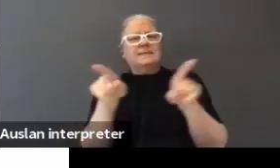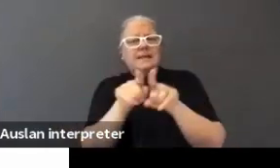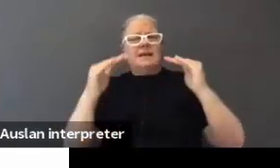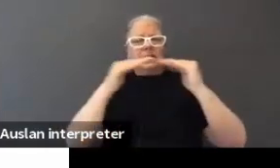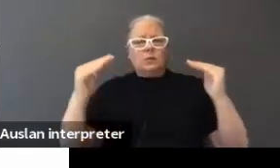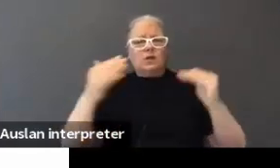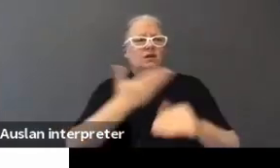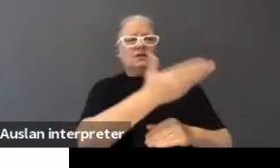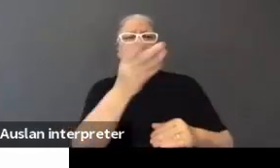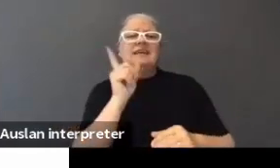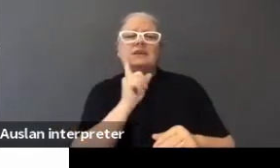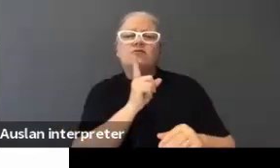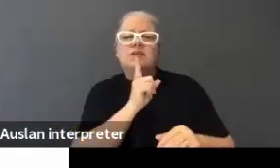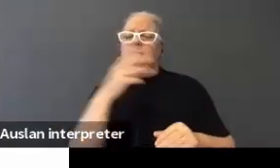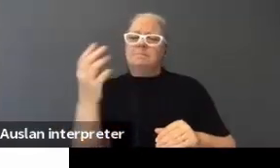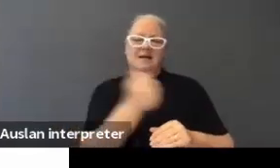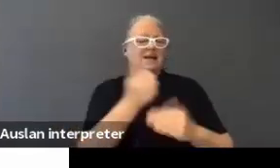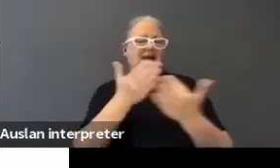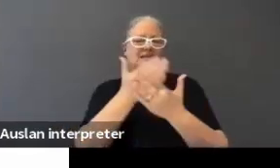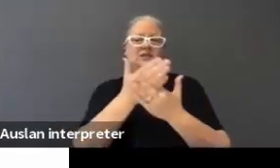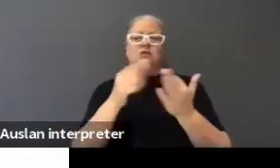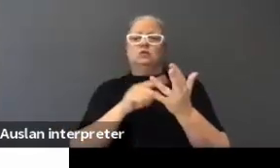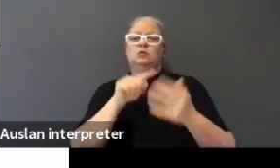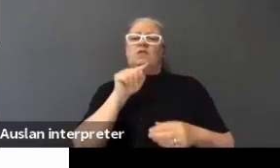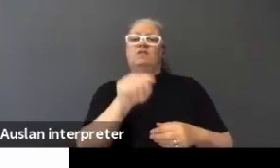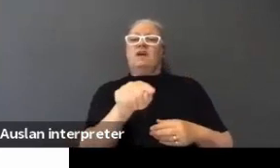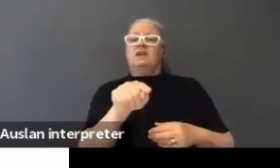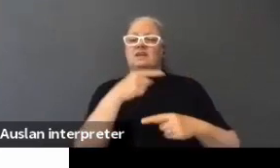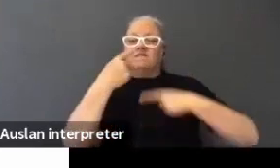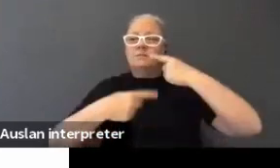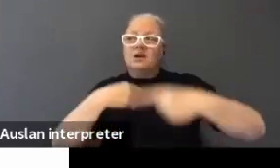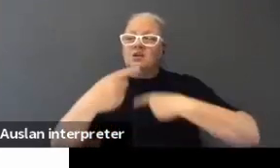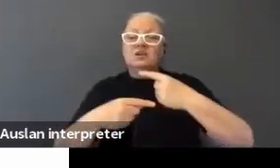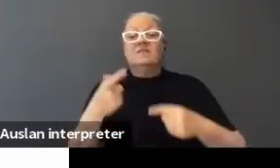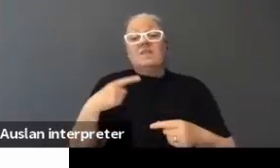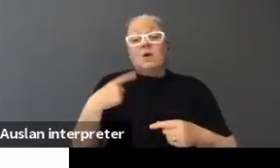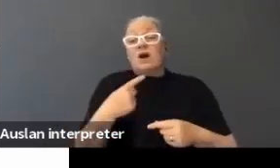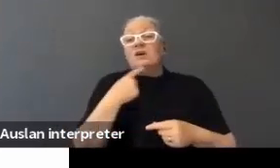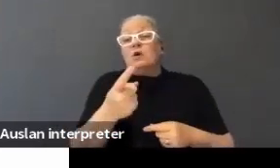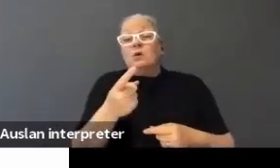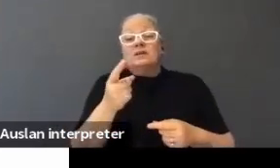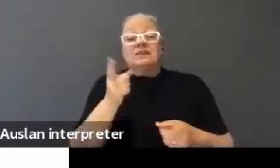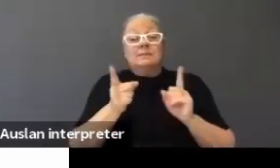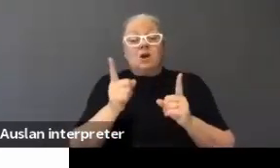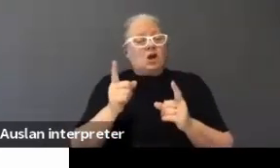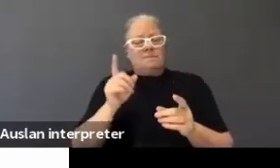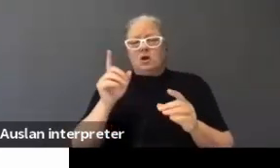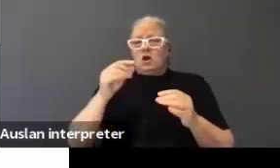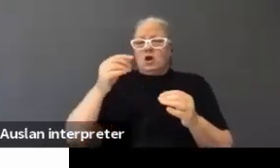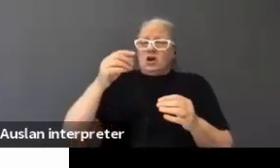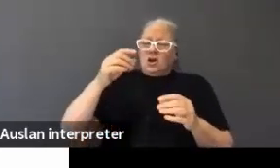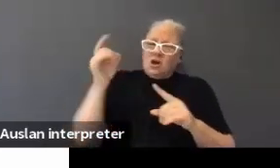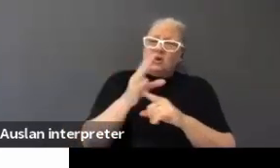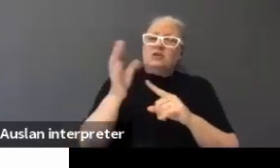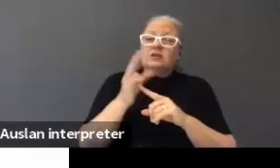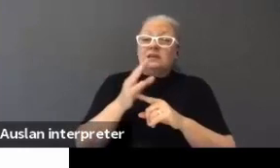students. They need access to that material. That's why I say sometimes, as a matter of urgency, auto captions can